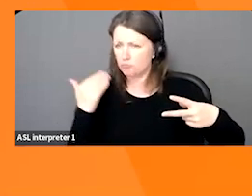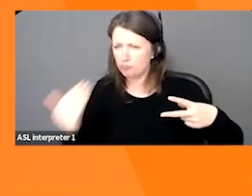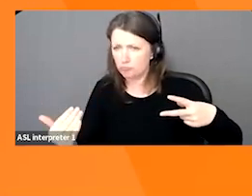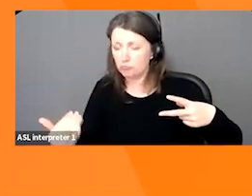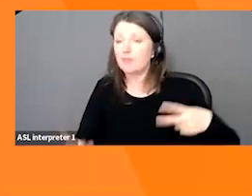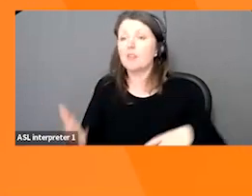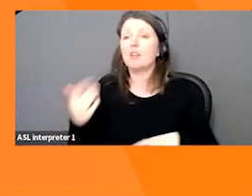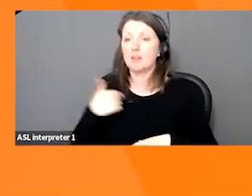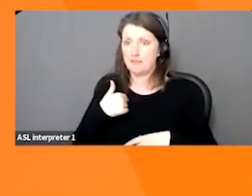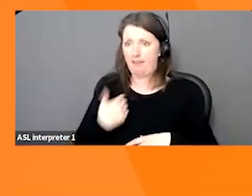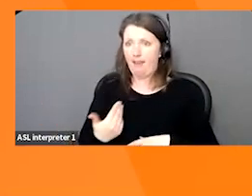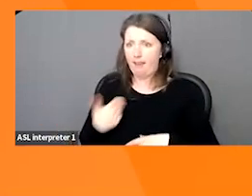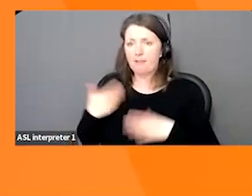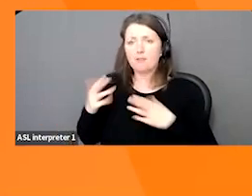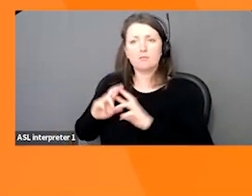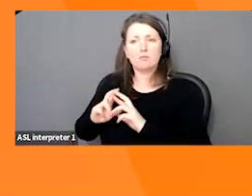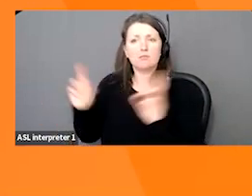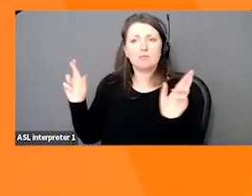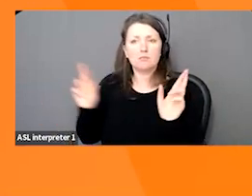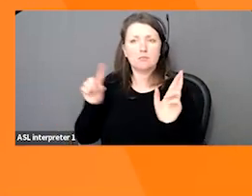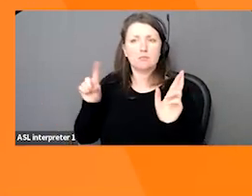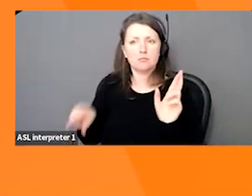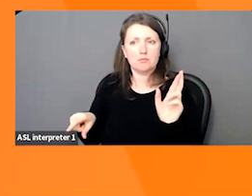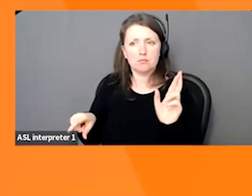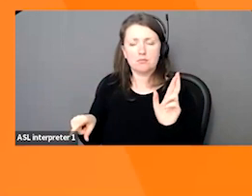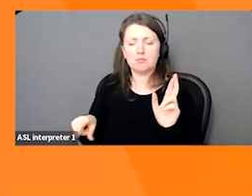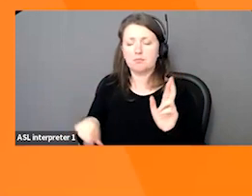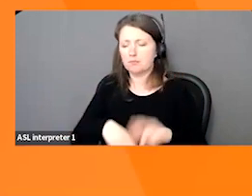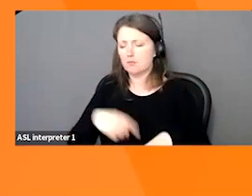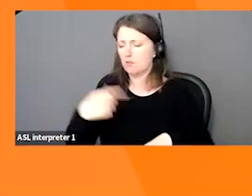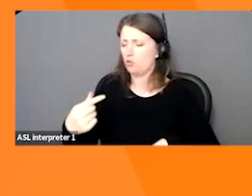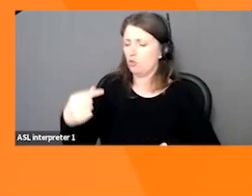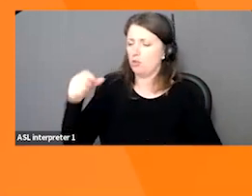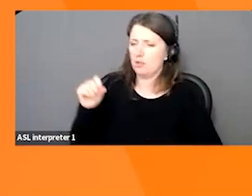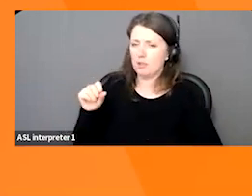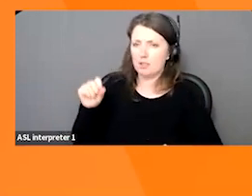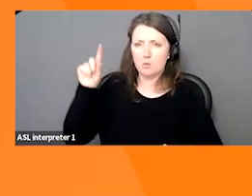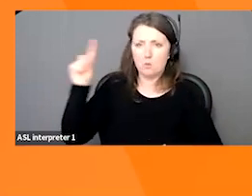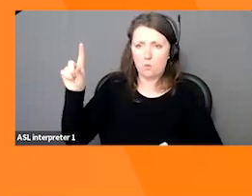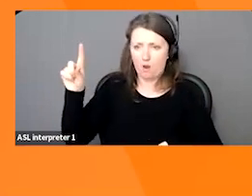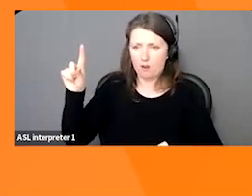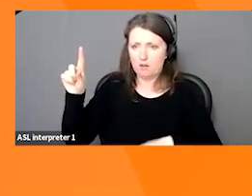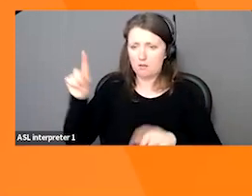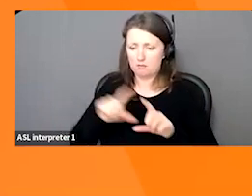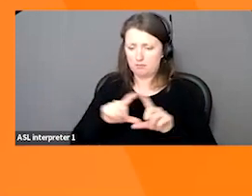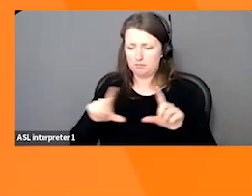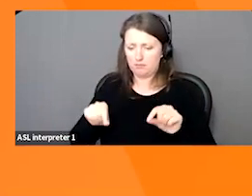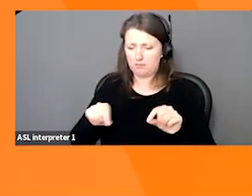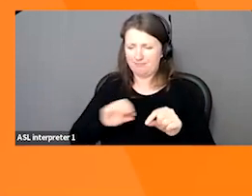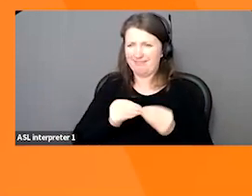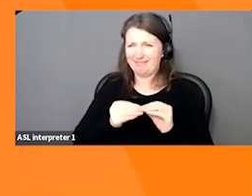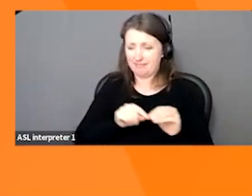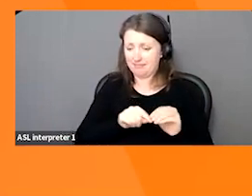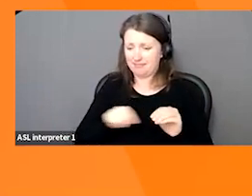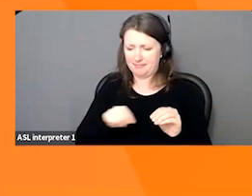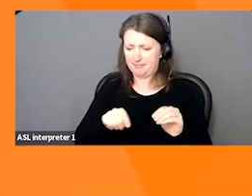with one that did come in through our registration, asking a GS1 barcode that I'm supposed to own has been used